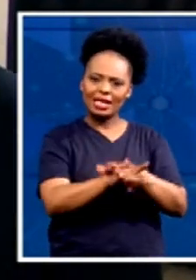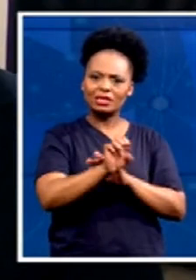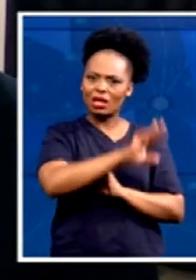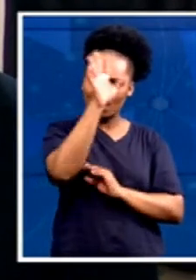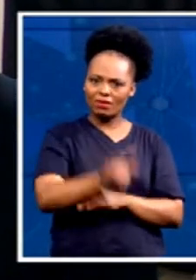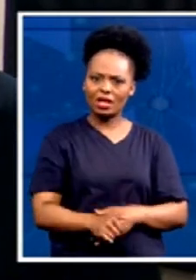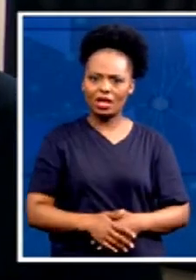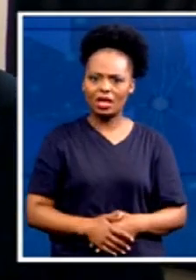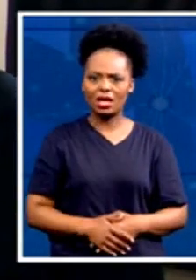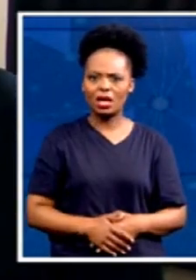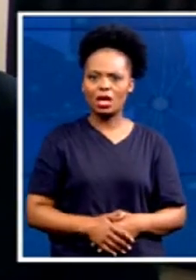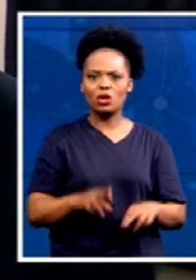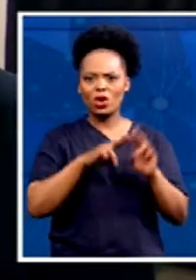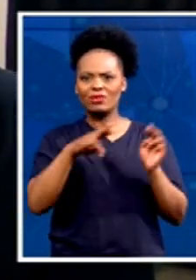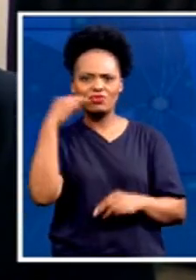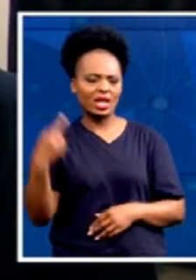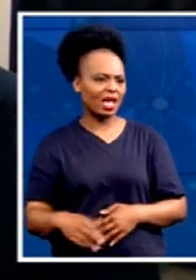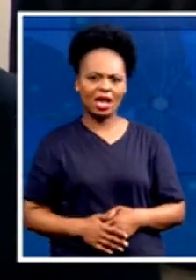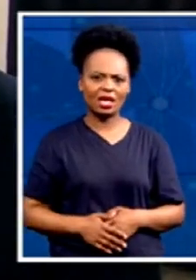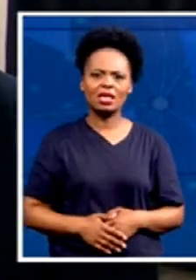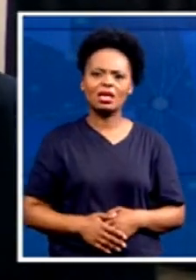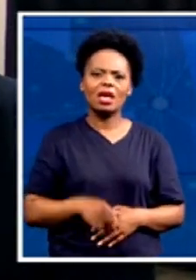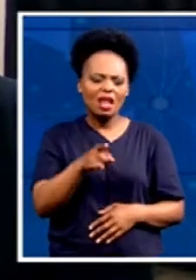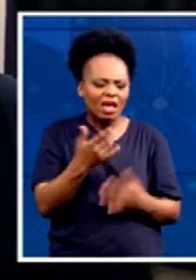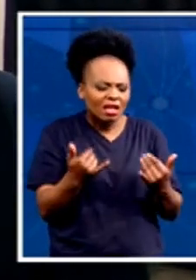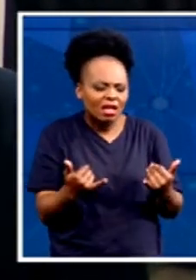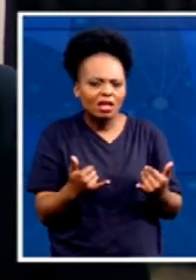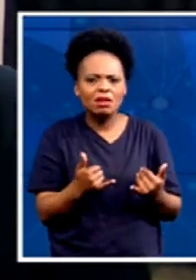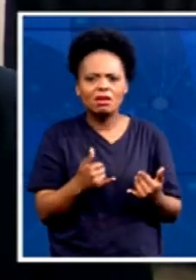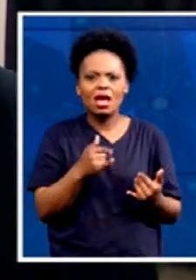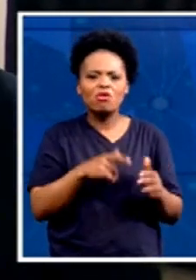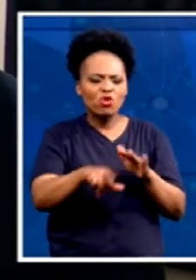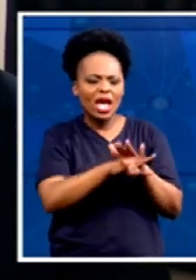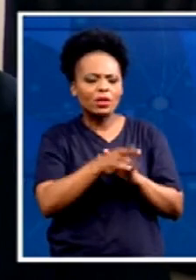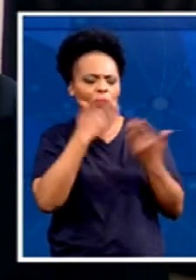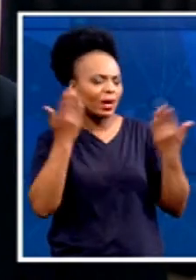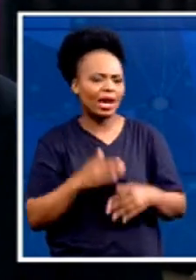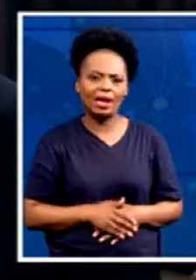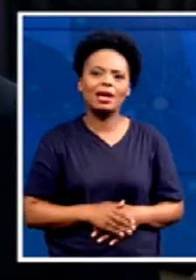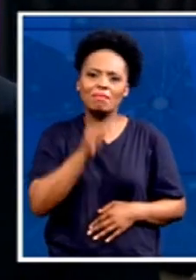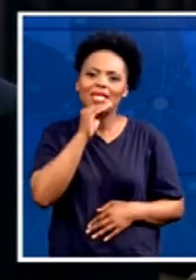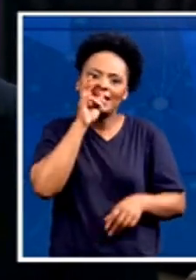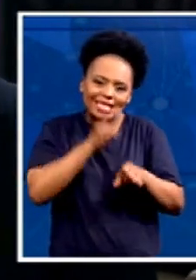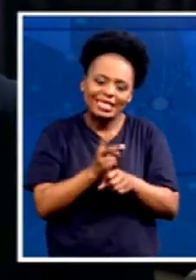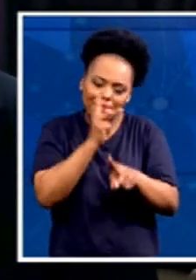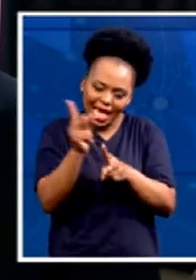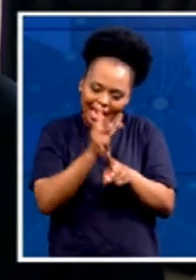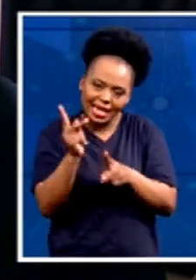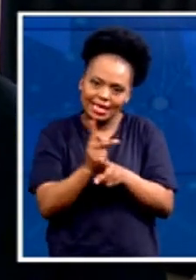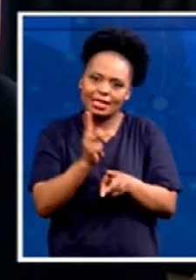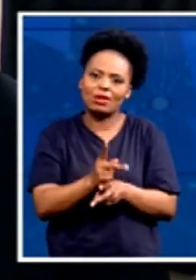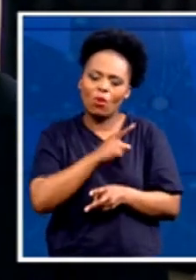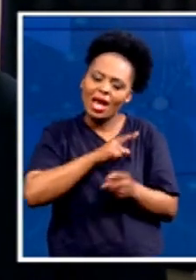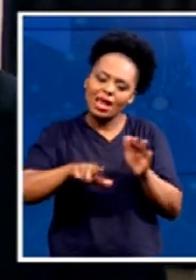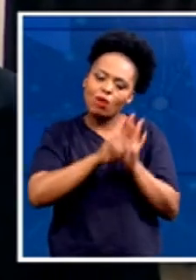It is a matter of proper planning to ensure that each and everyone gets a piece of land. And it is